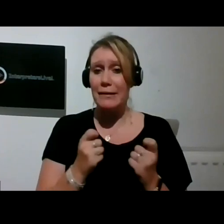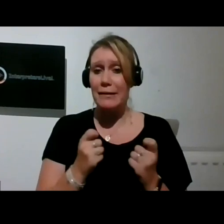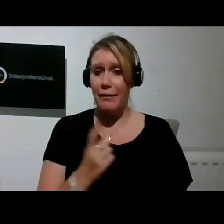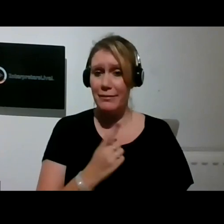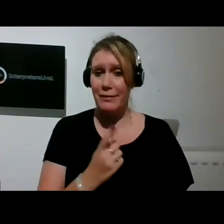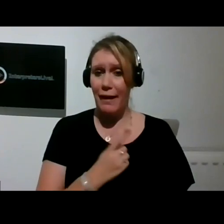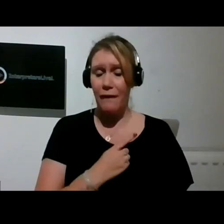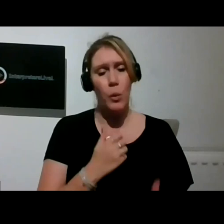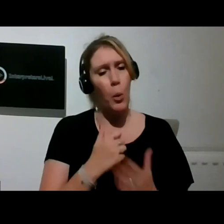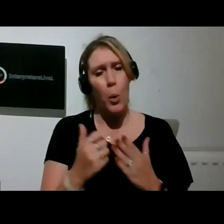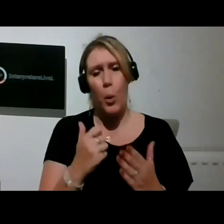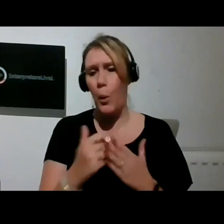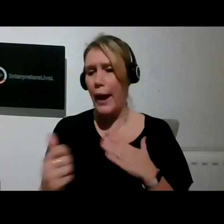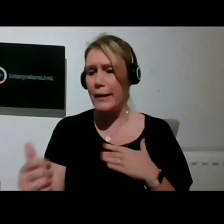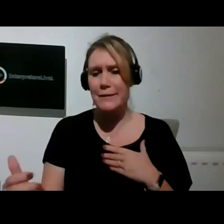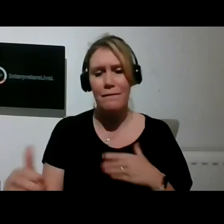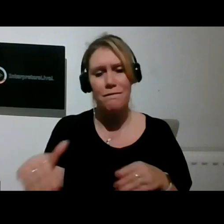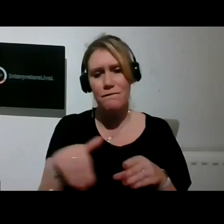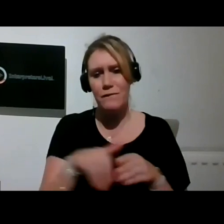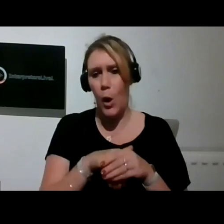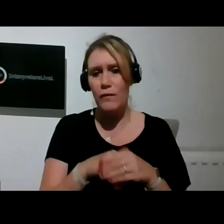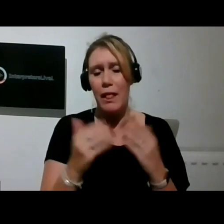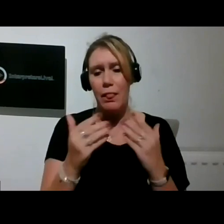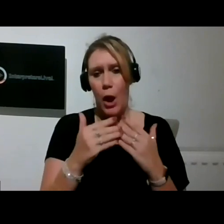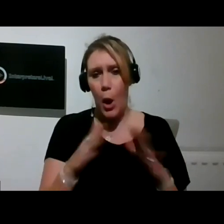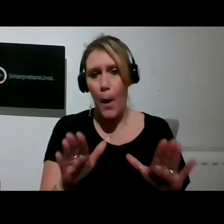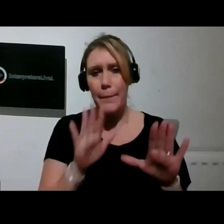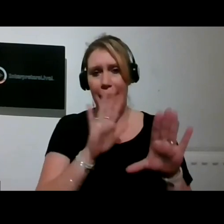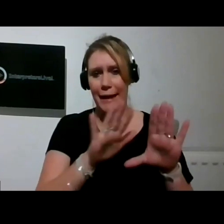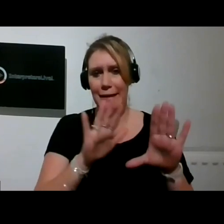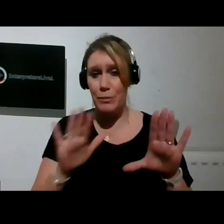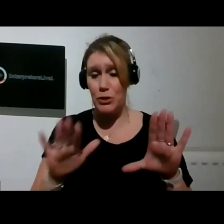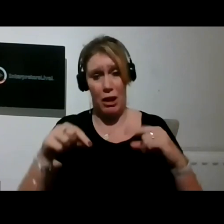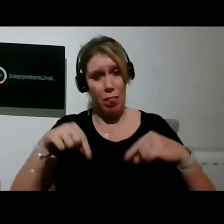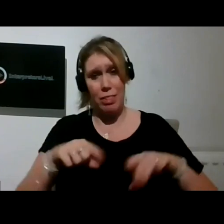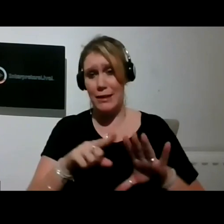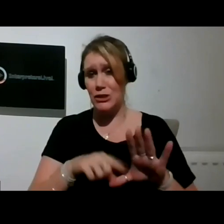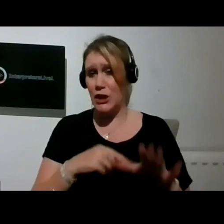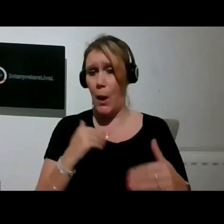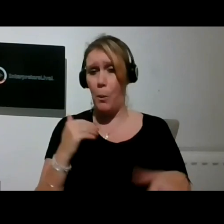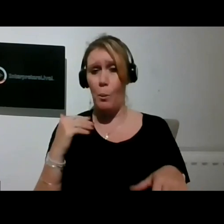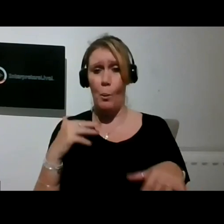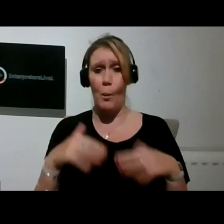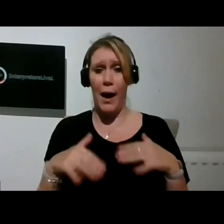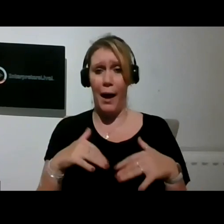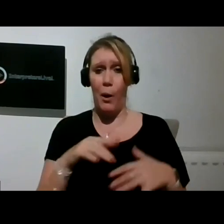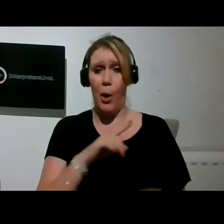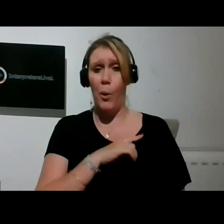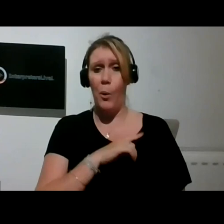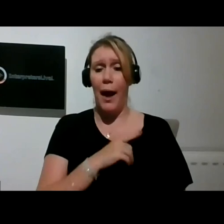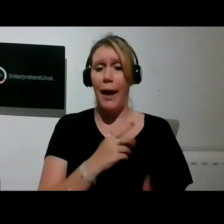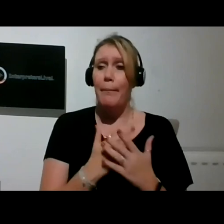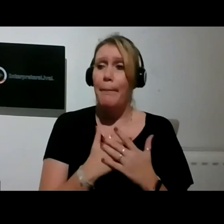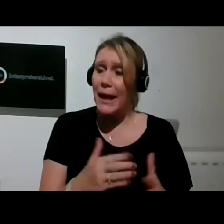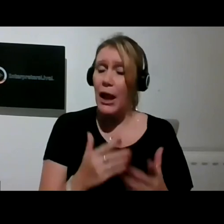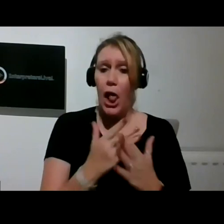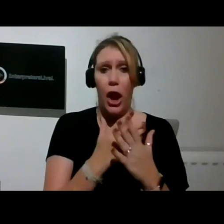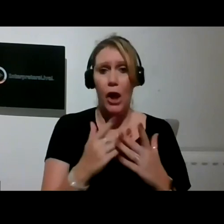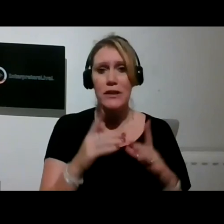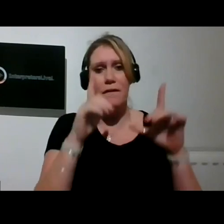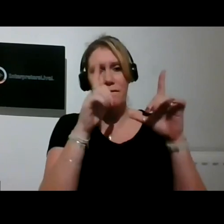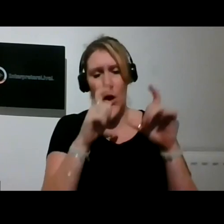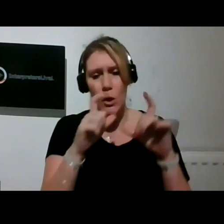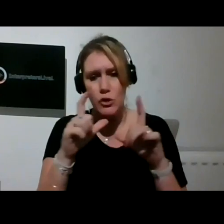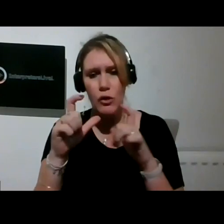the open exhibition and she's done a really stunning job this year because, of course, it's also involved a lot of photographing and scanning.